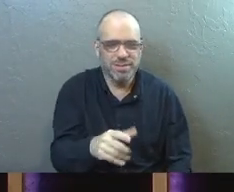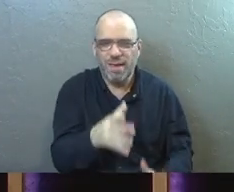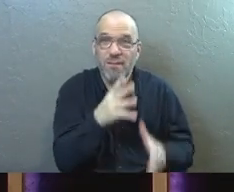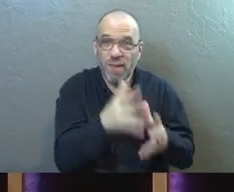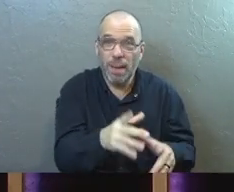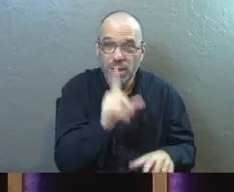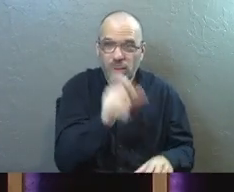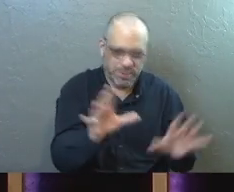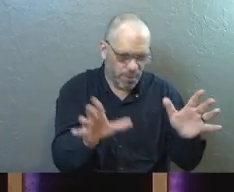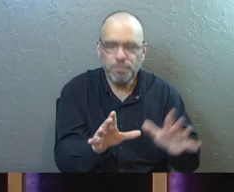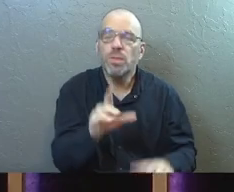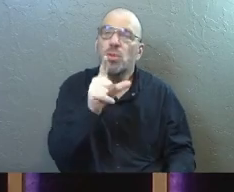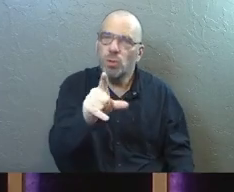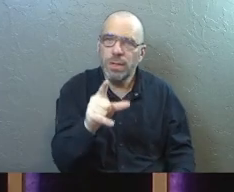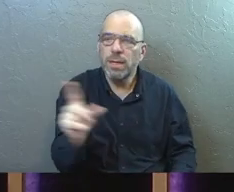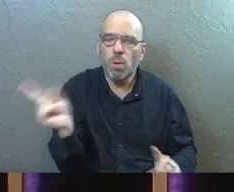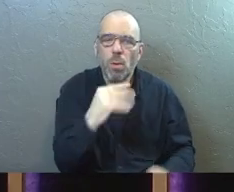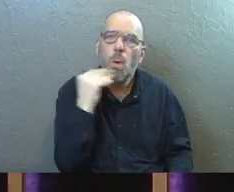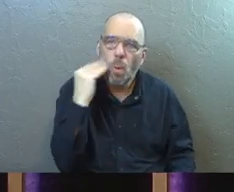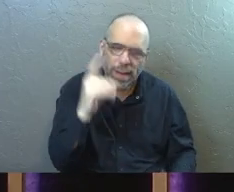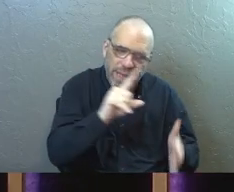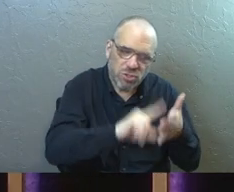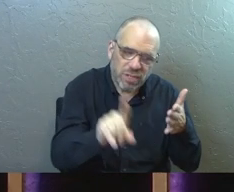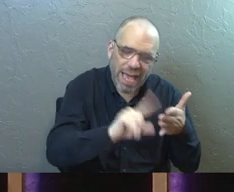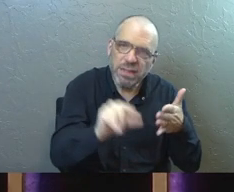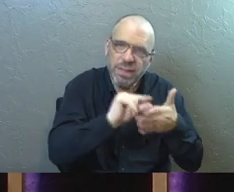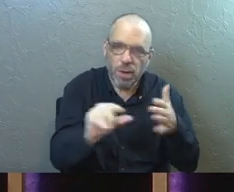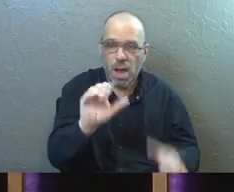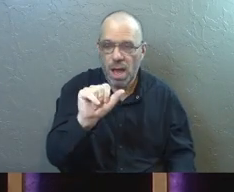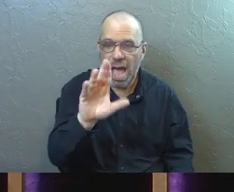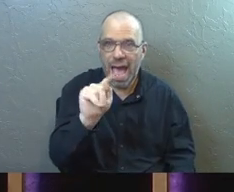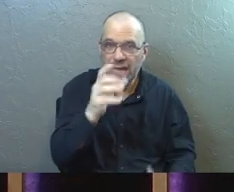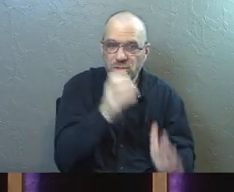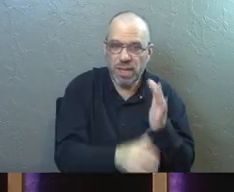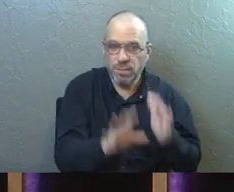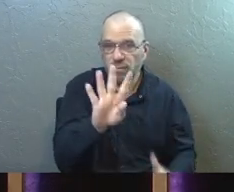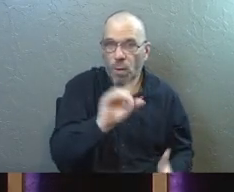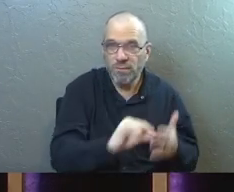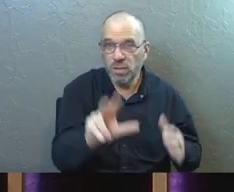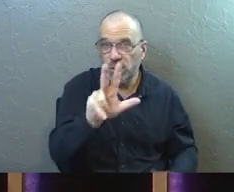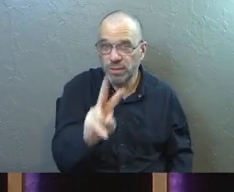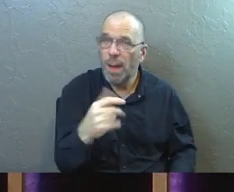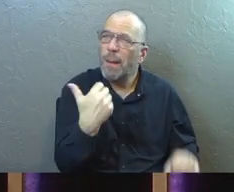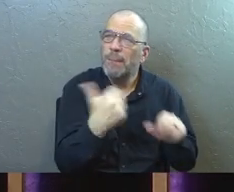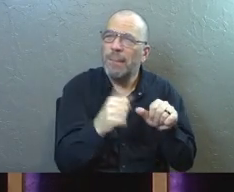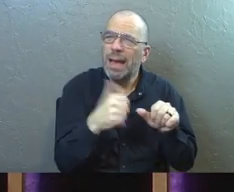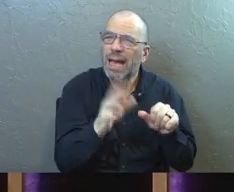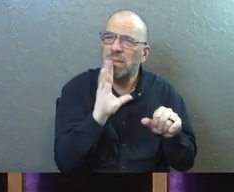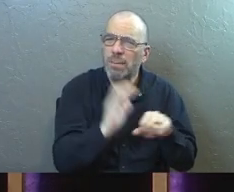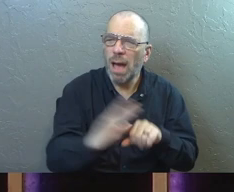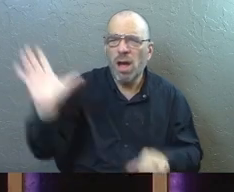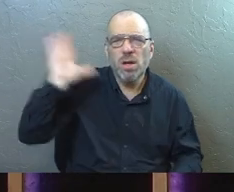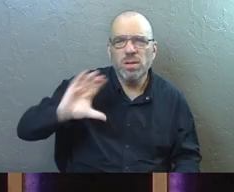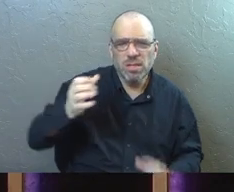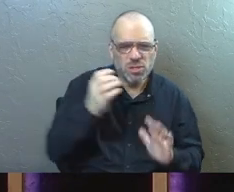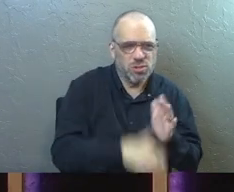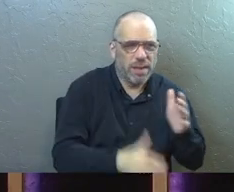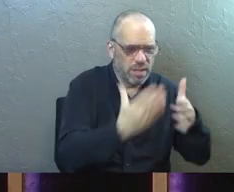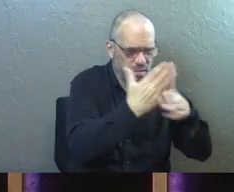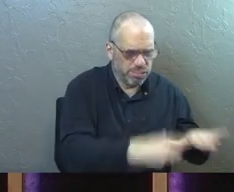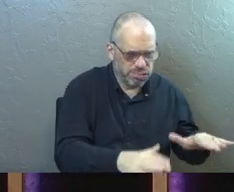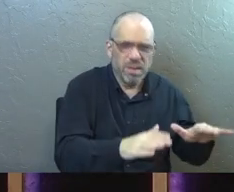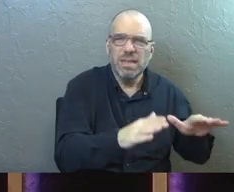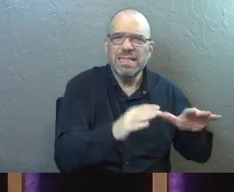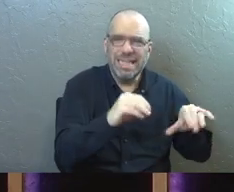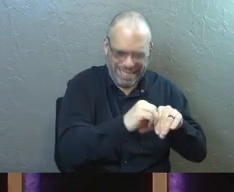and look at this stuff yourself. So please. Acts 4 32. I've talked about before the chapter breaks and the